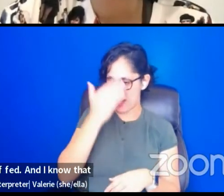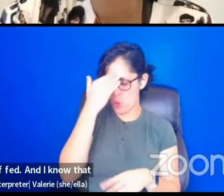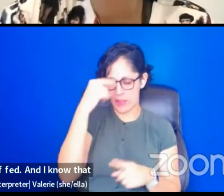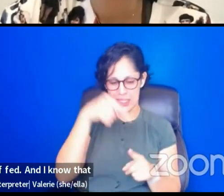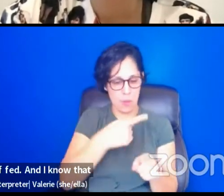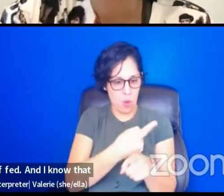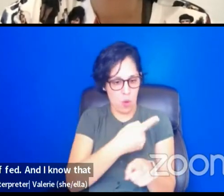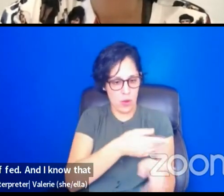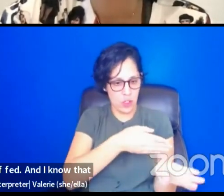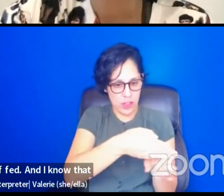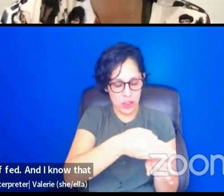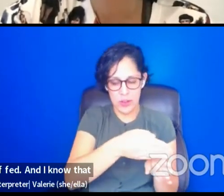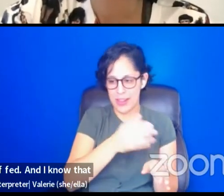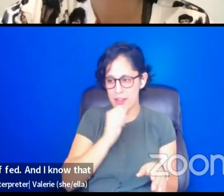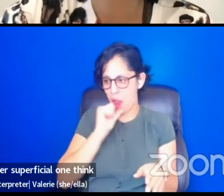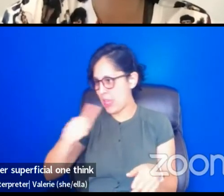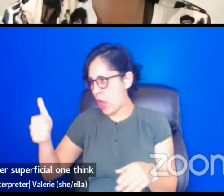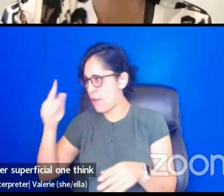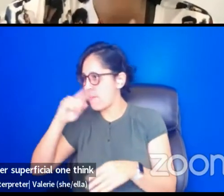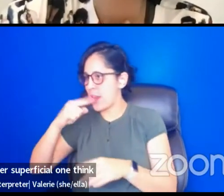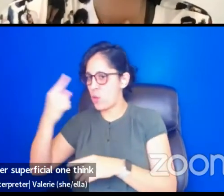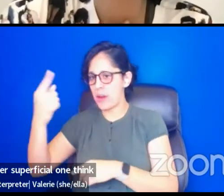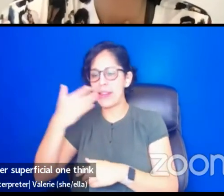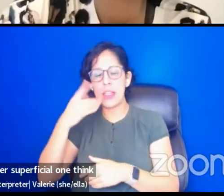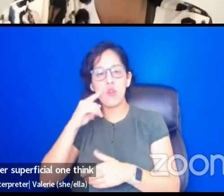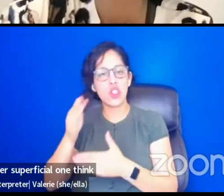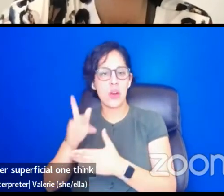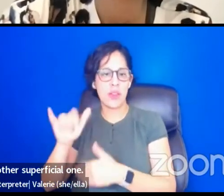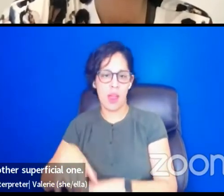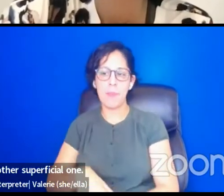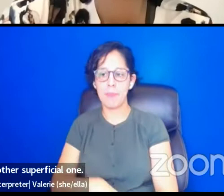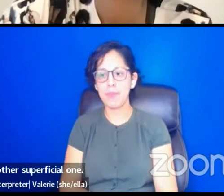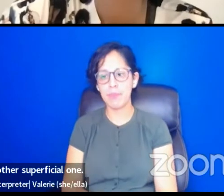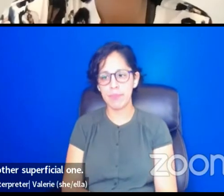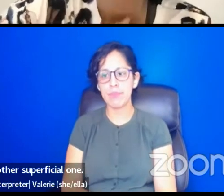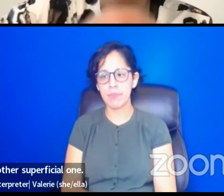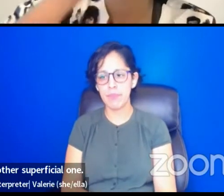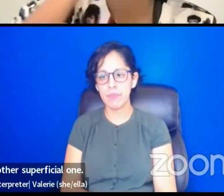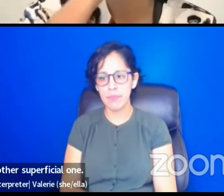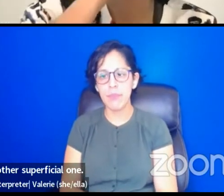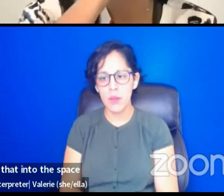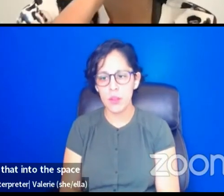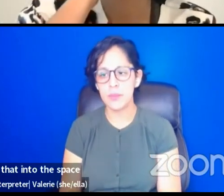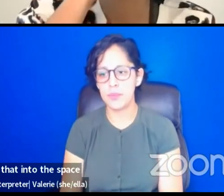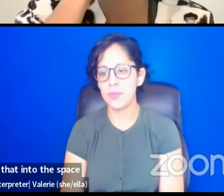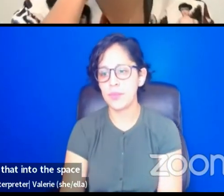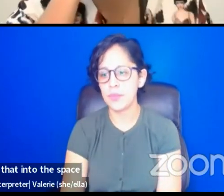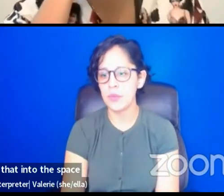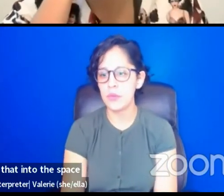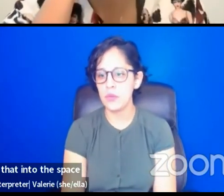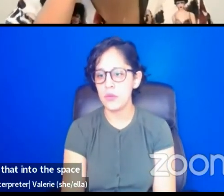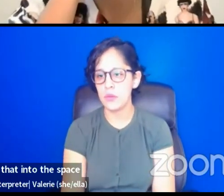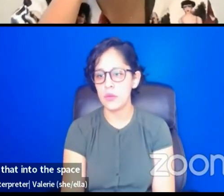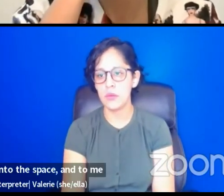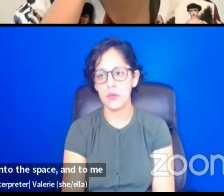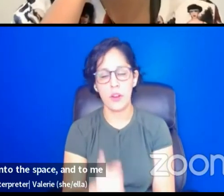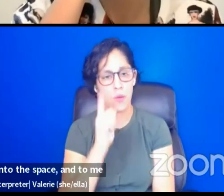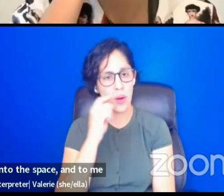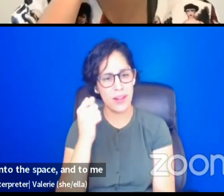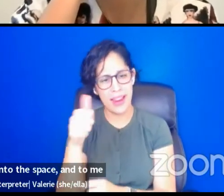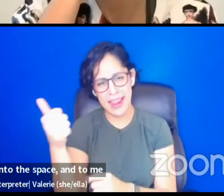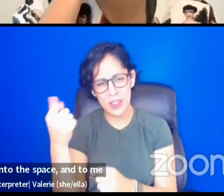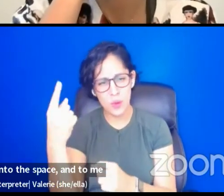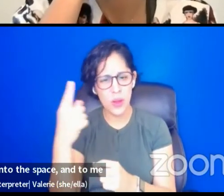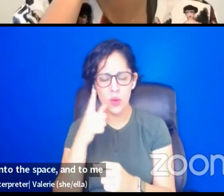the other superficial one. Thank you so much for sharing that into the space and, um, to anyone feeling this who feels